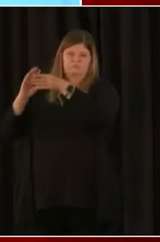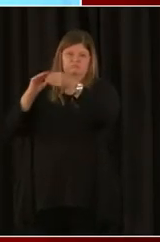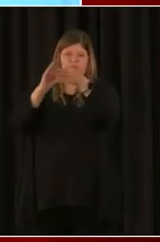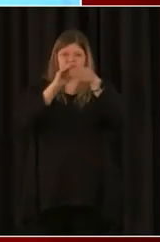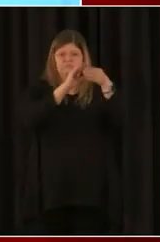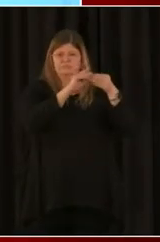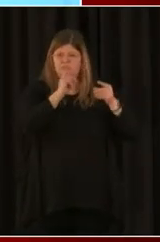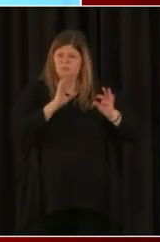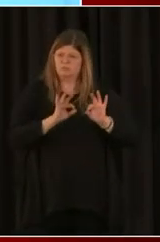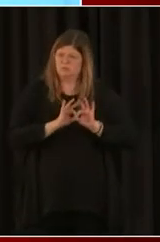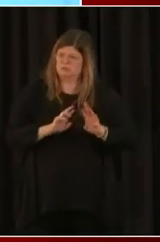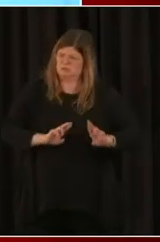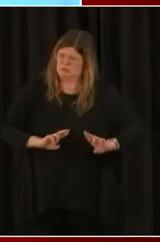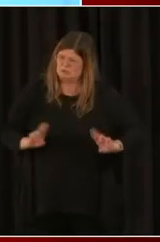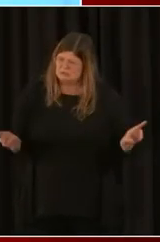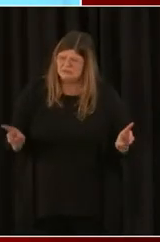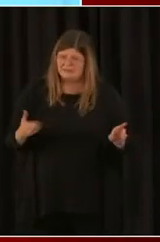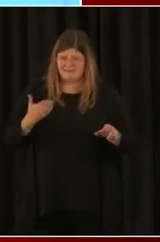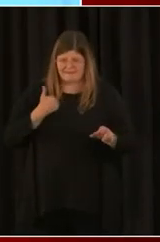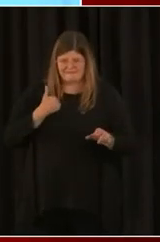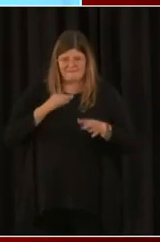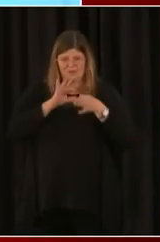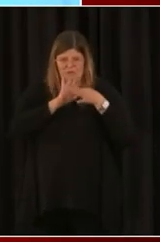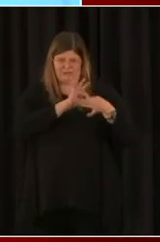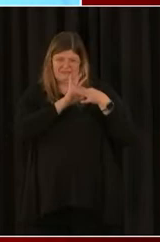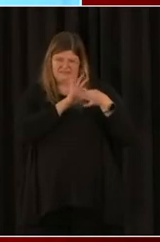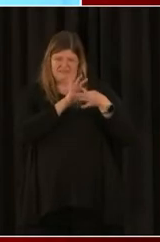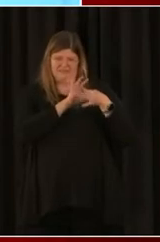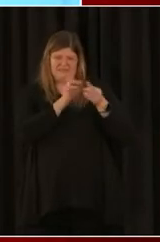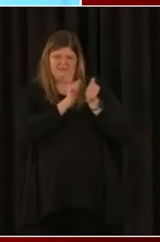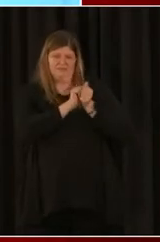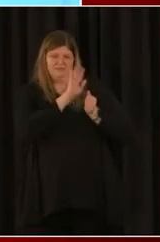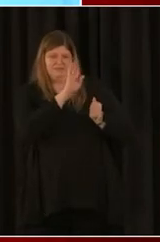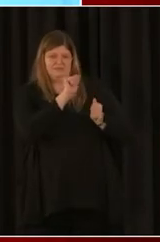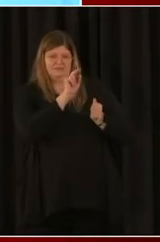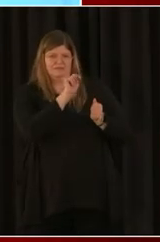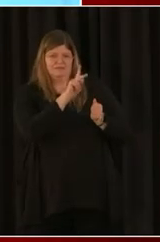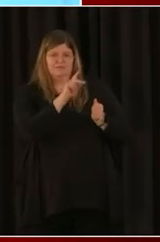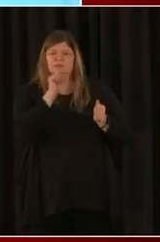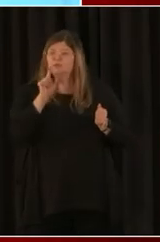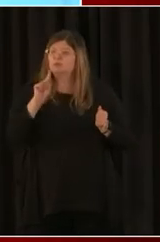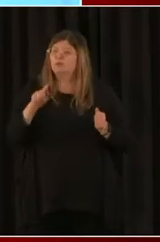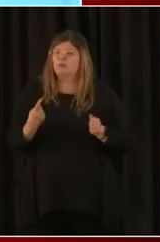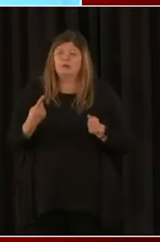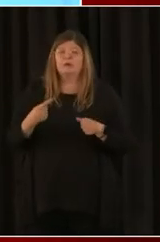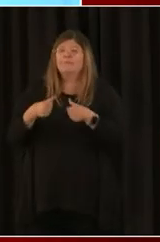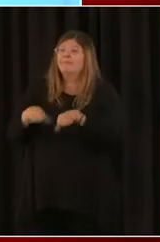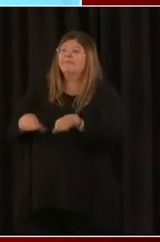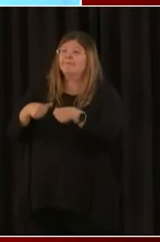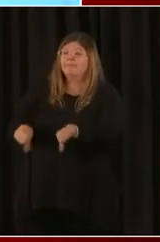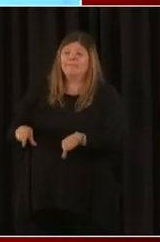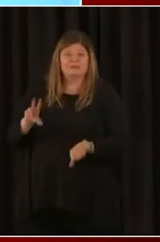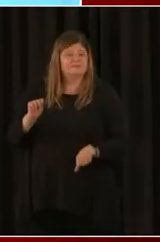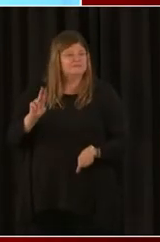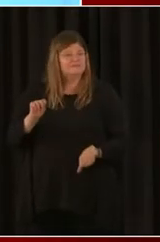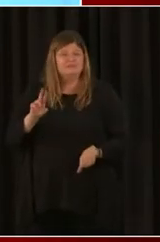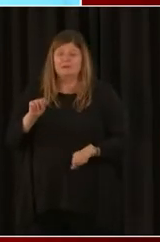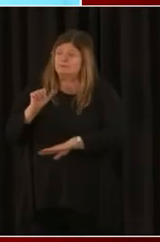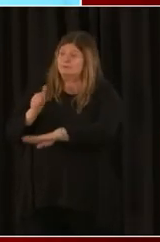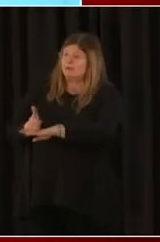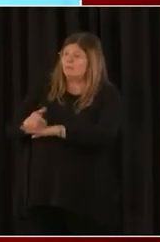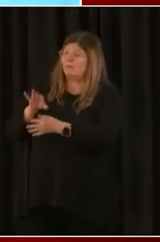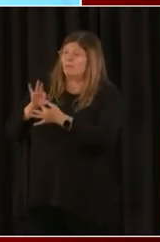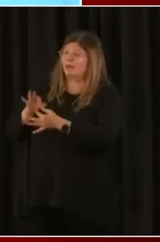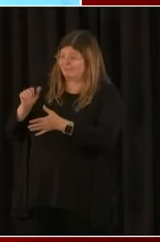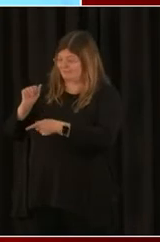sure it's very important that you have a relationship with the bank, as opposed to just being a depositor or having a bank account that does make a difference,